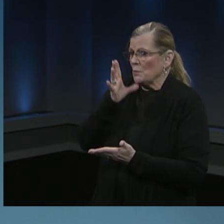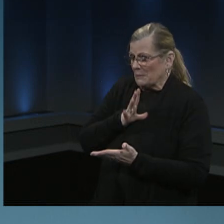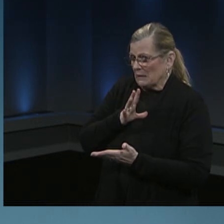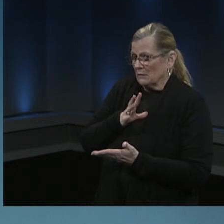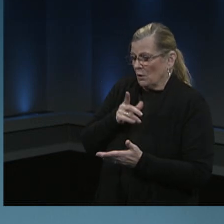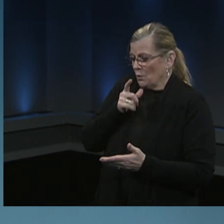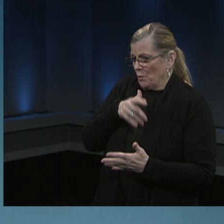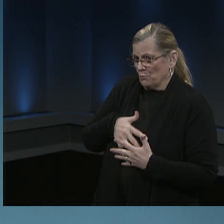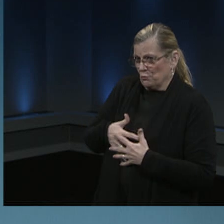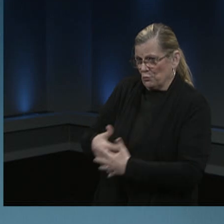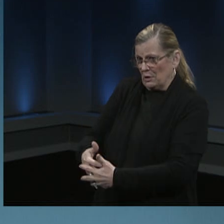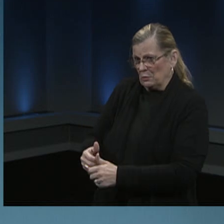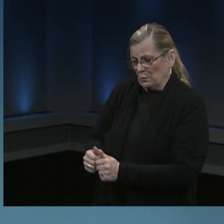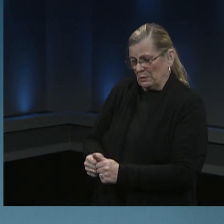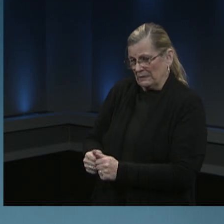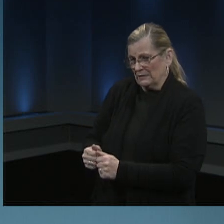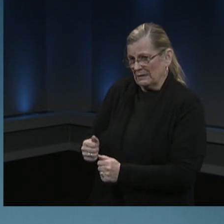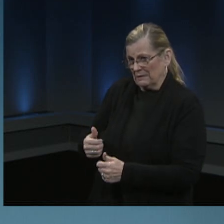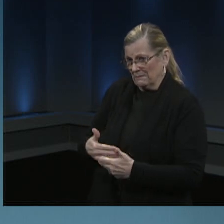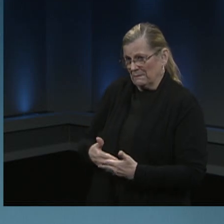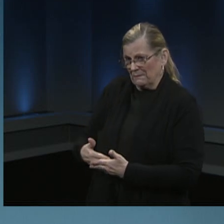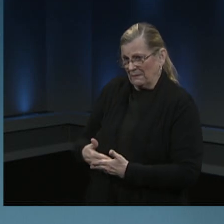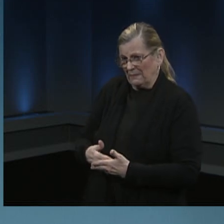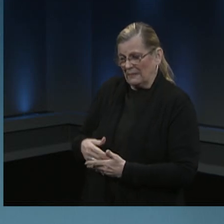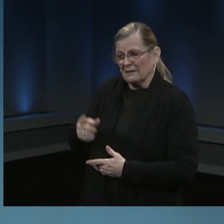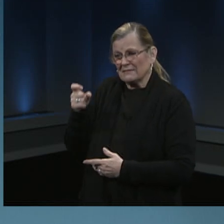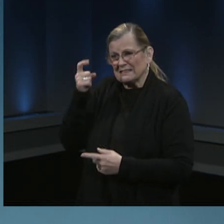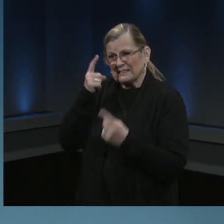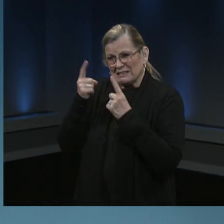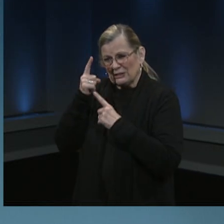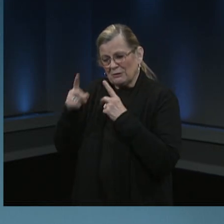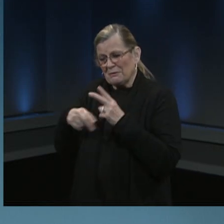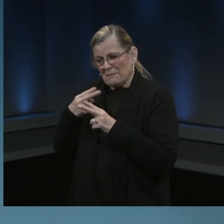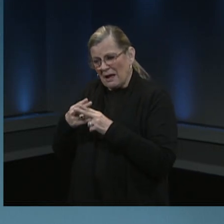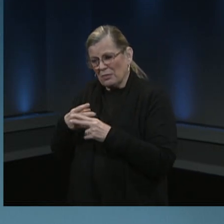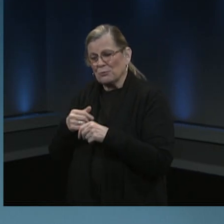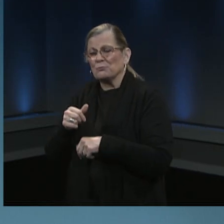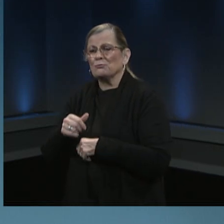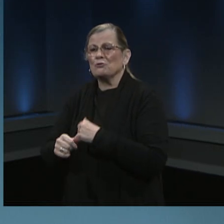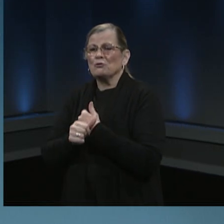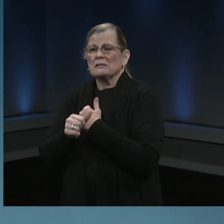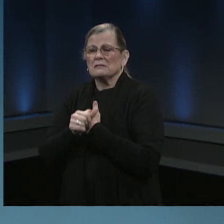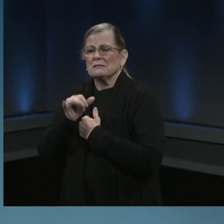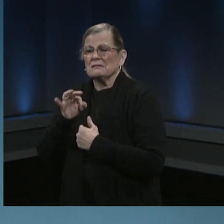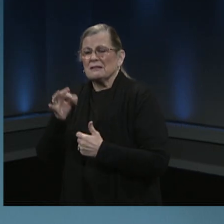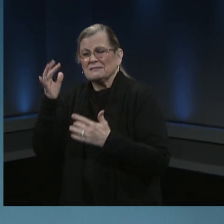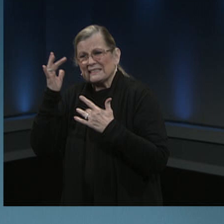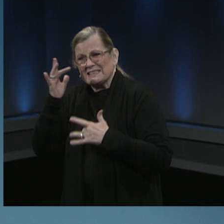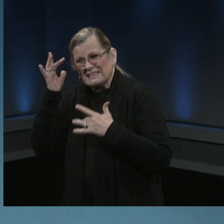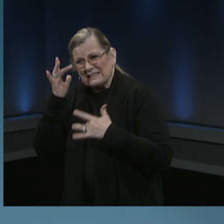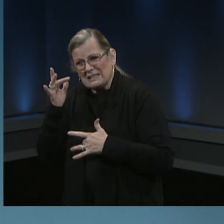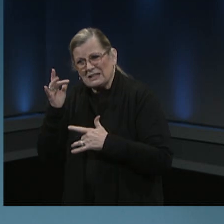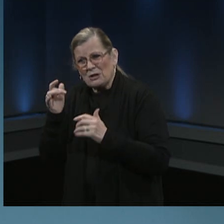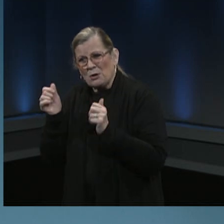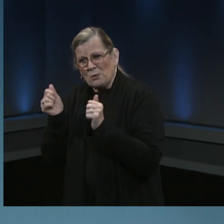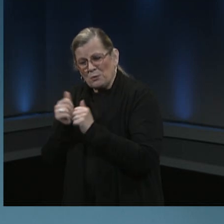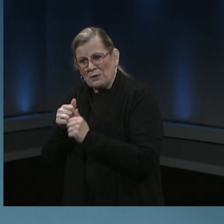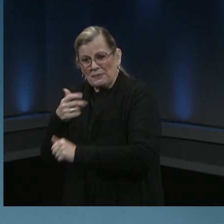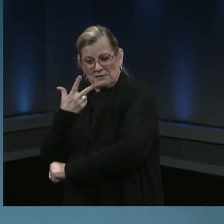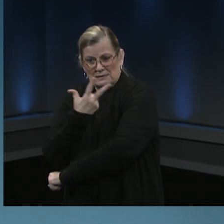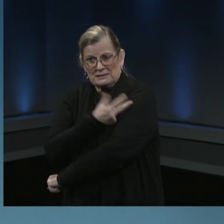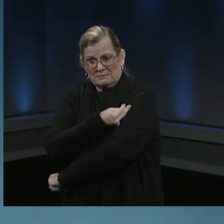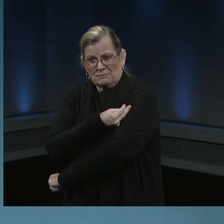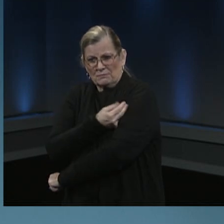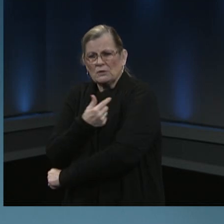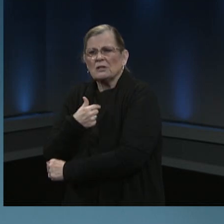COVID is versus getting the vaccine without any of that clinical trial data. So what I would suggest is